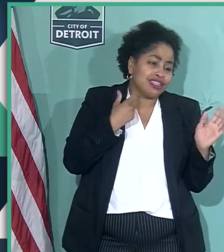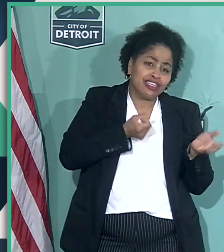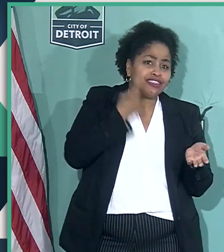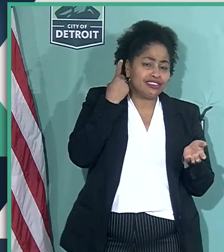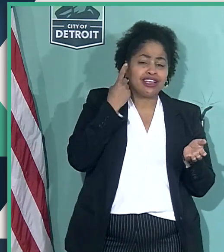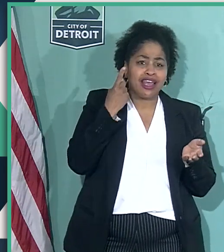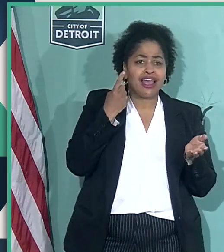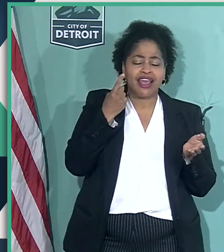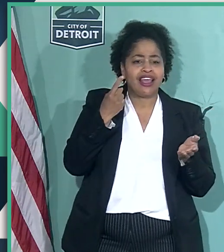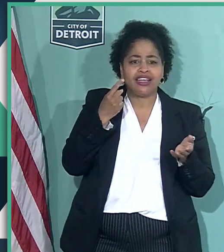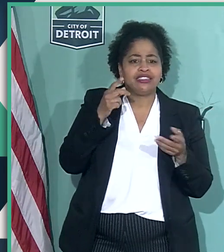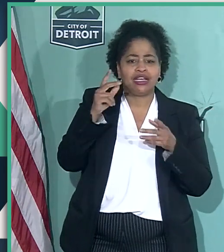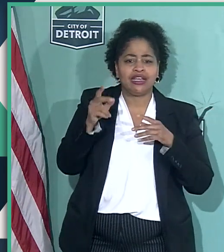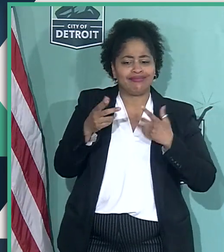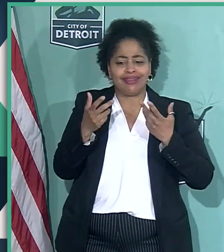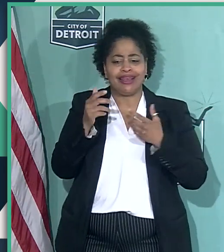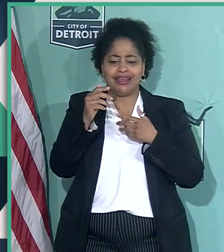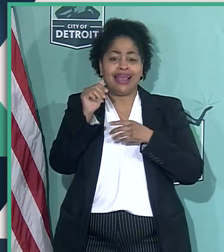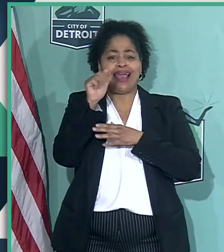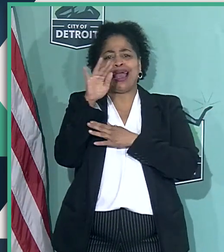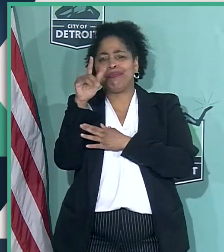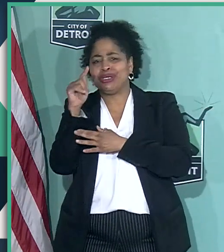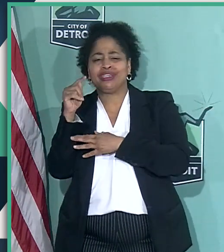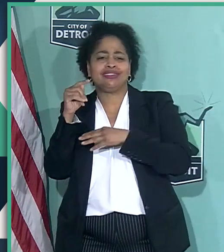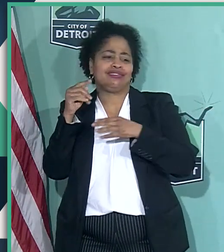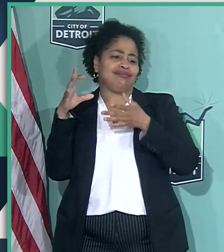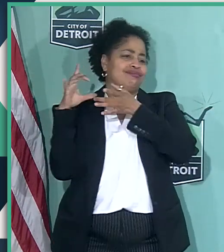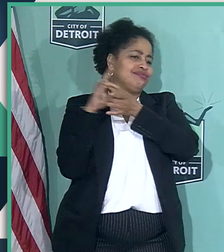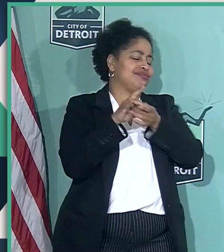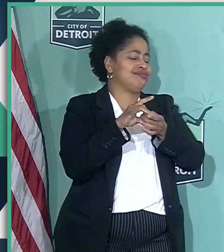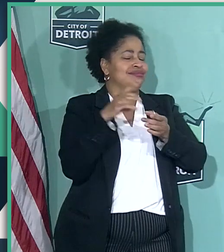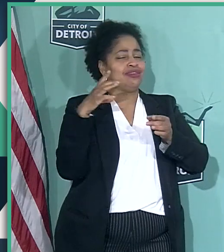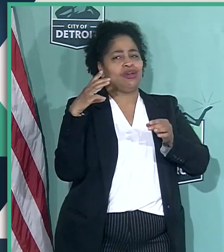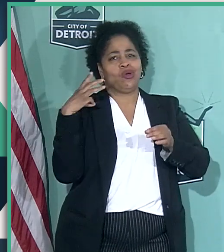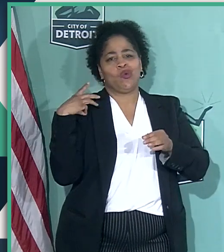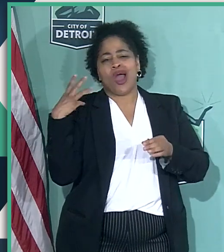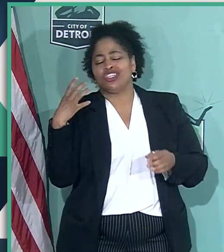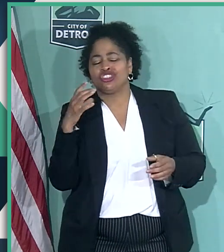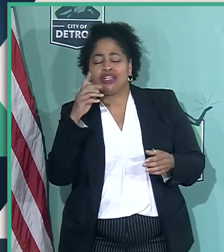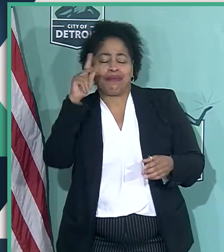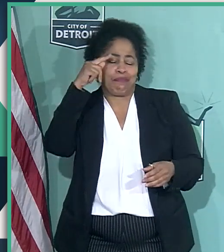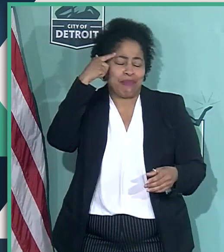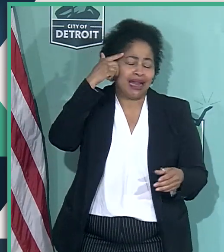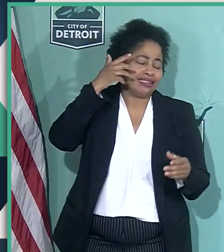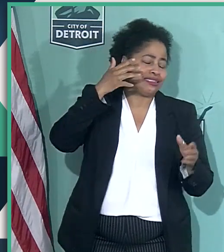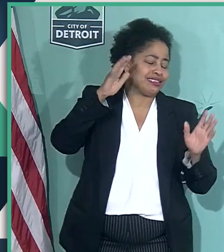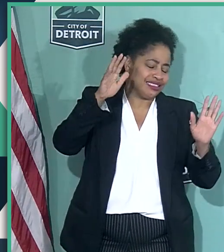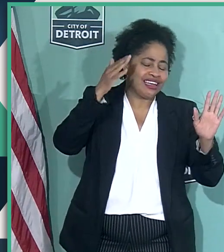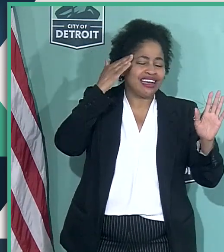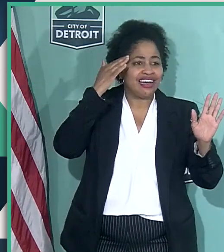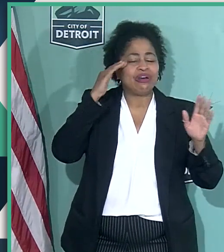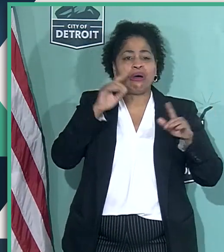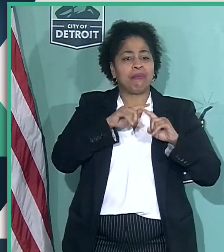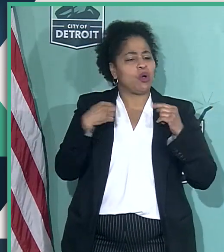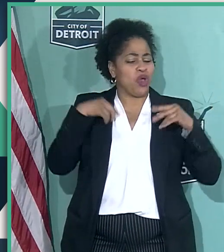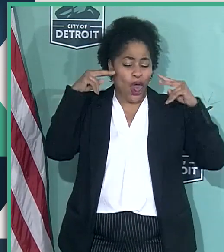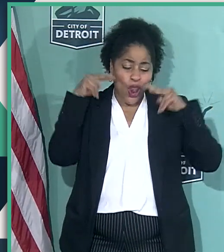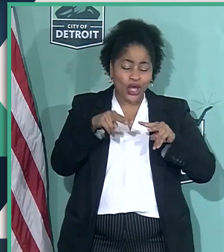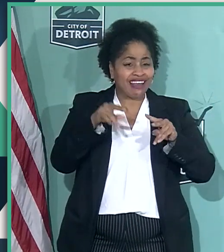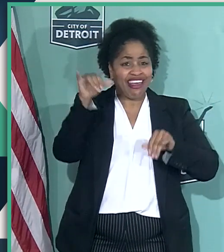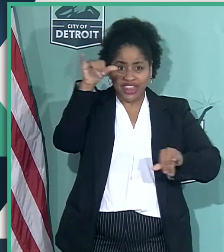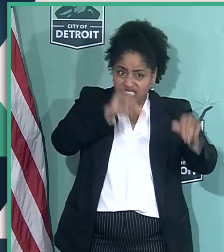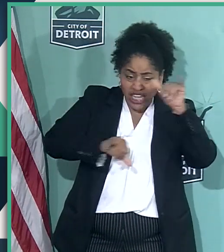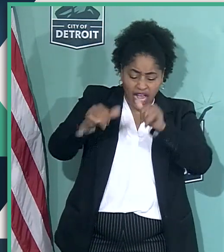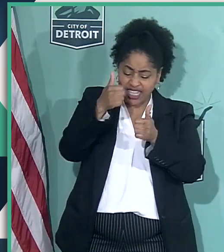intensity over Abbott has to do with Washington politics. We are looking at the science of every single testing methodology